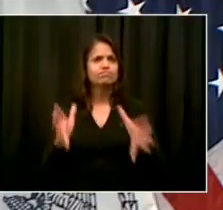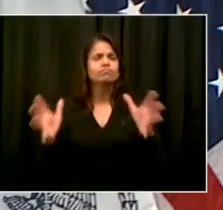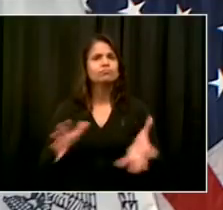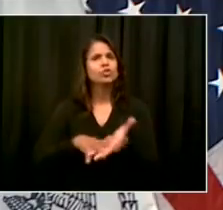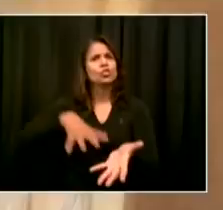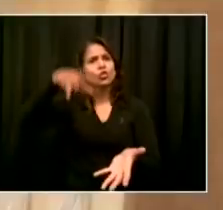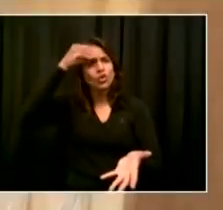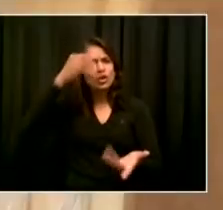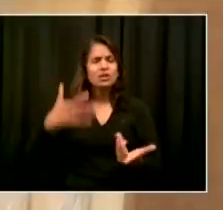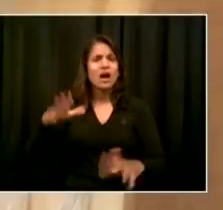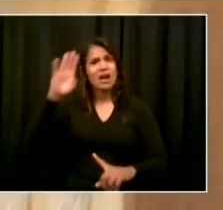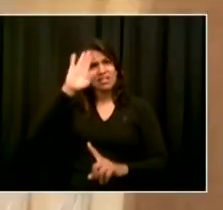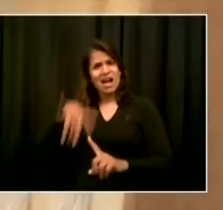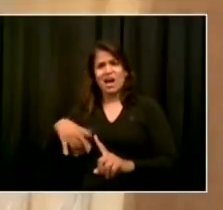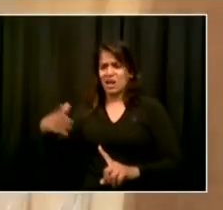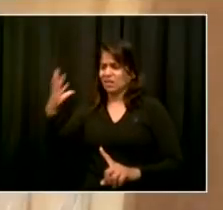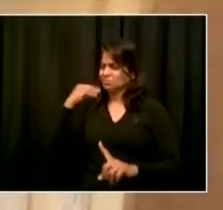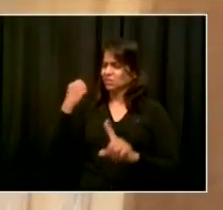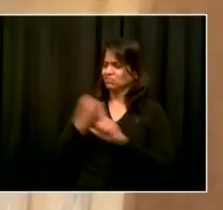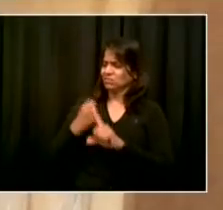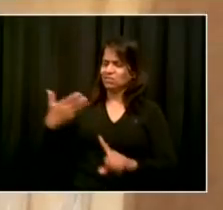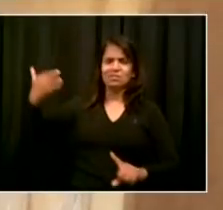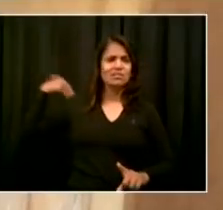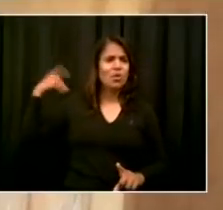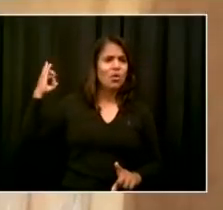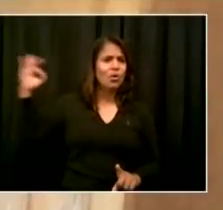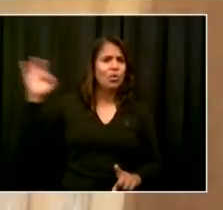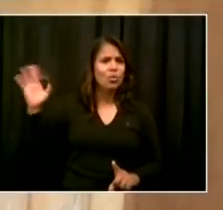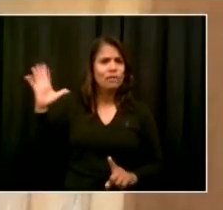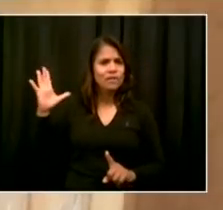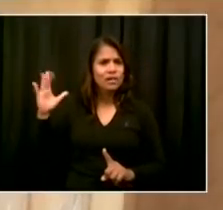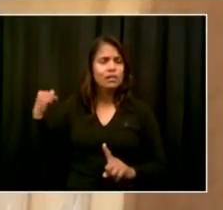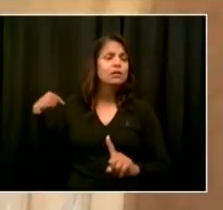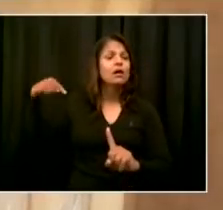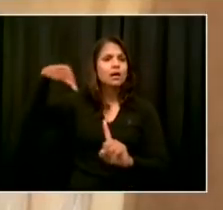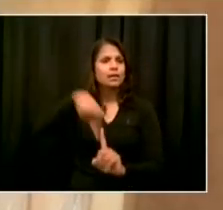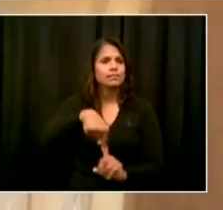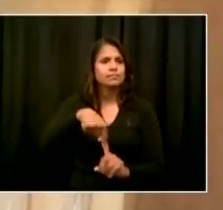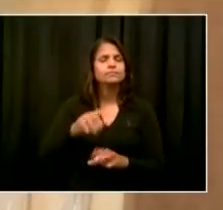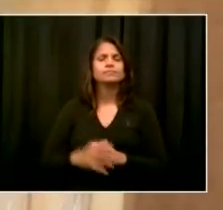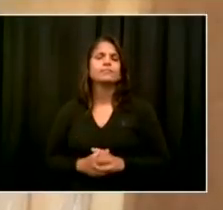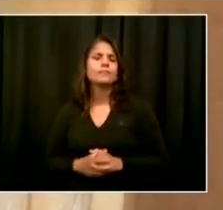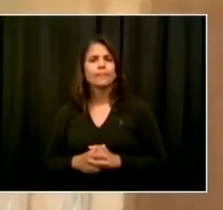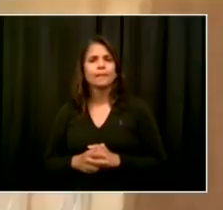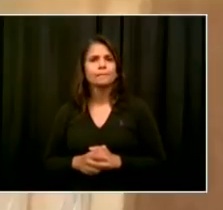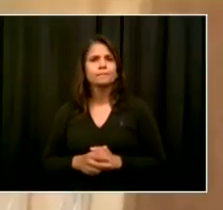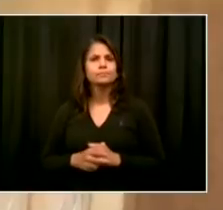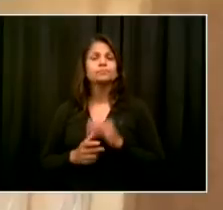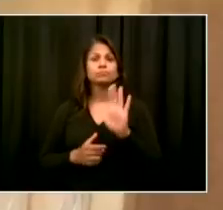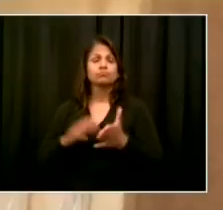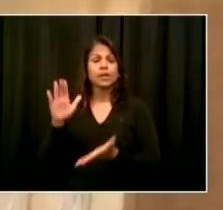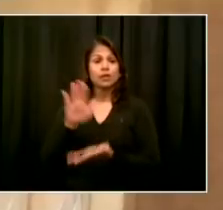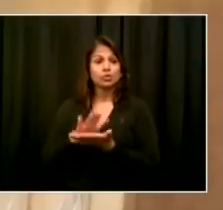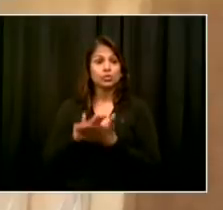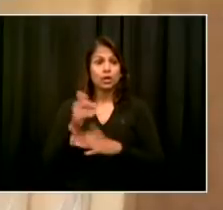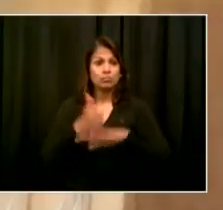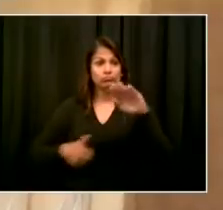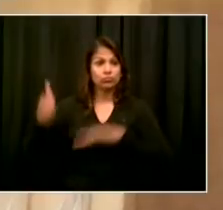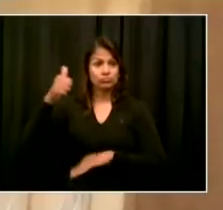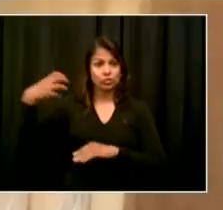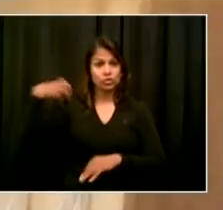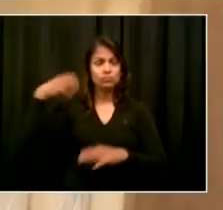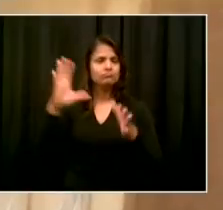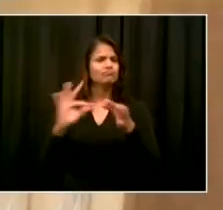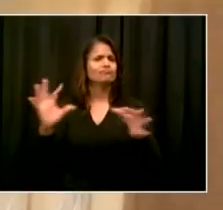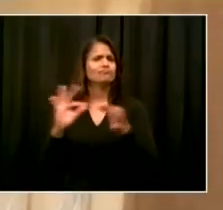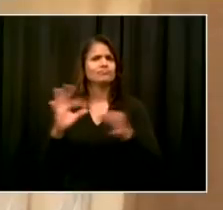Well said, Mr. Mayor. I would just add that we are in a pandemic. We are the only large school system in America that is in a